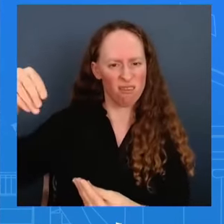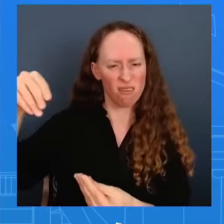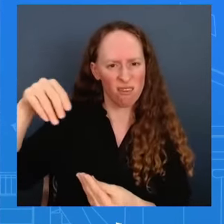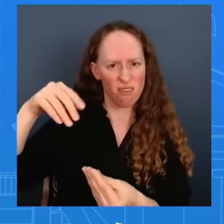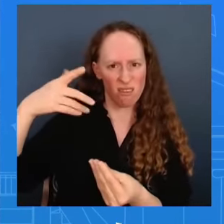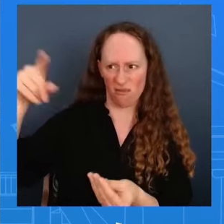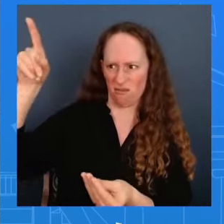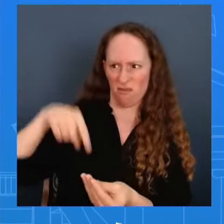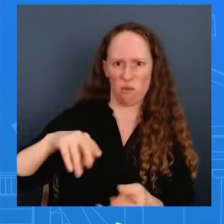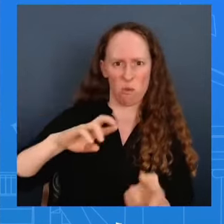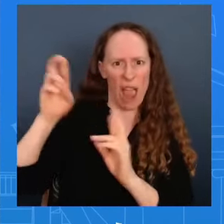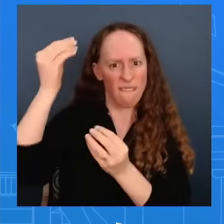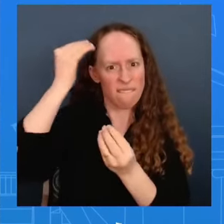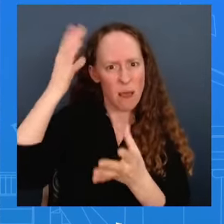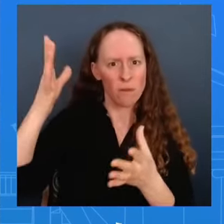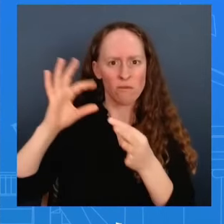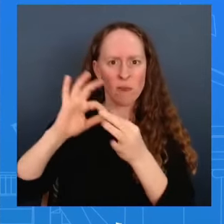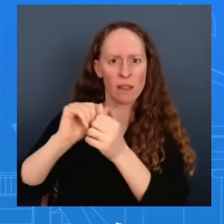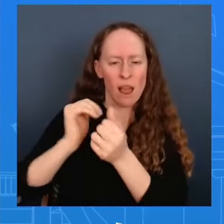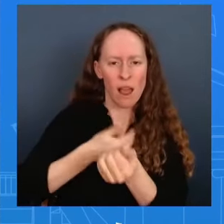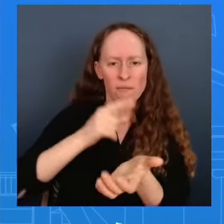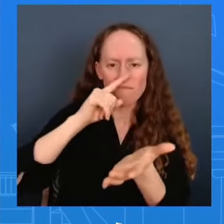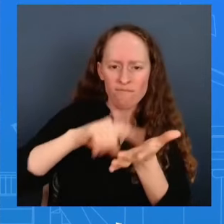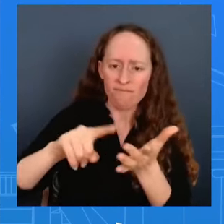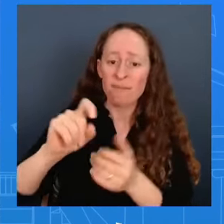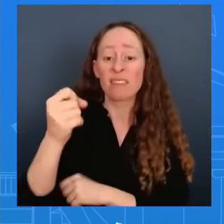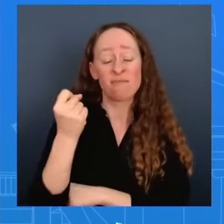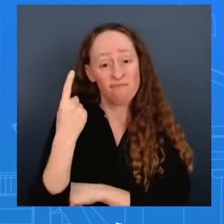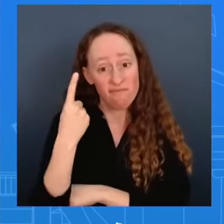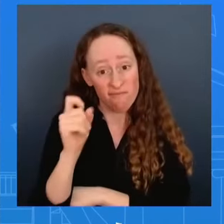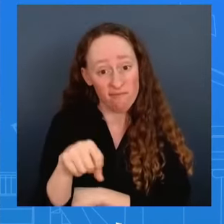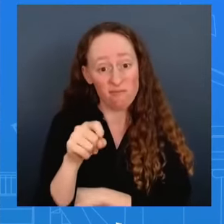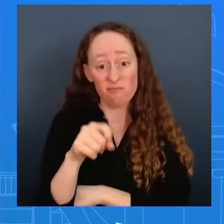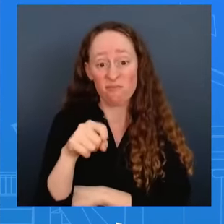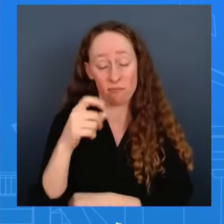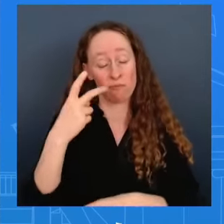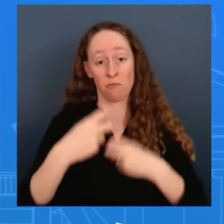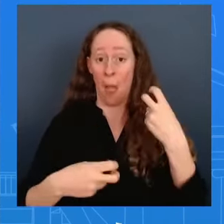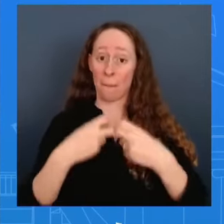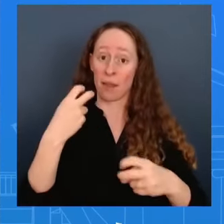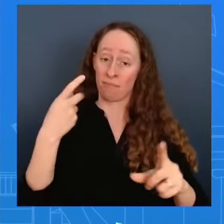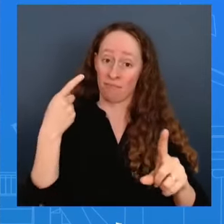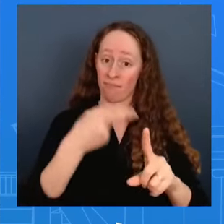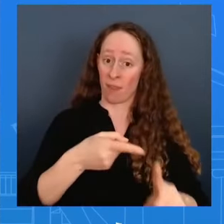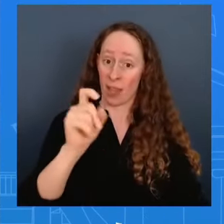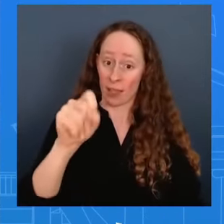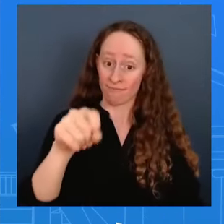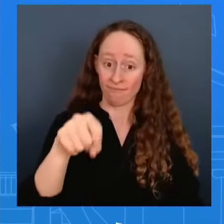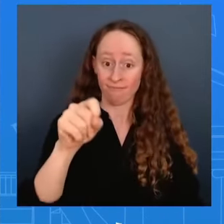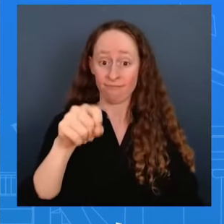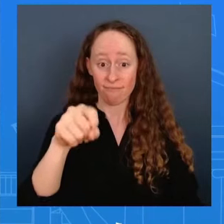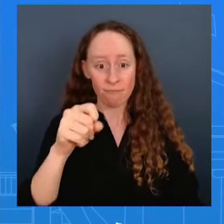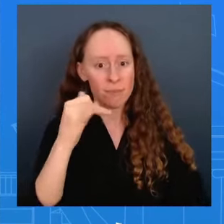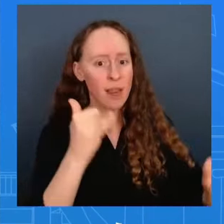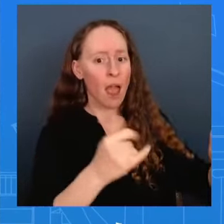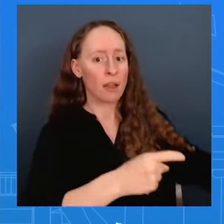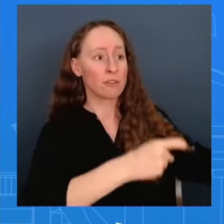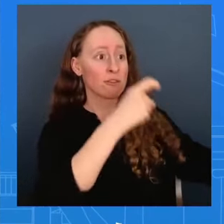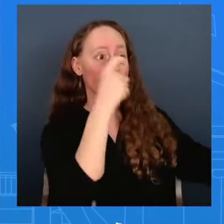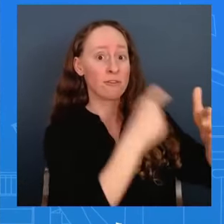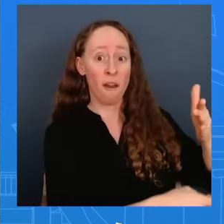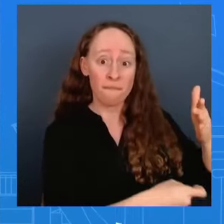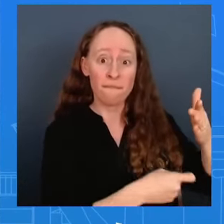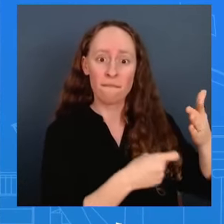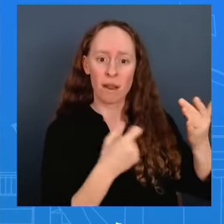continue to be problems but then the question is what do you do about the tariffs for this administration it is extremely important that we